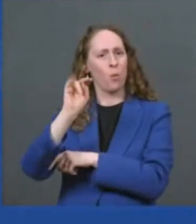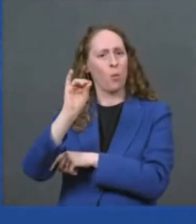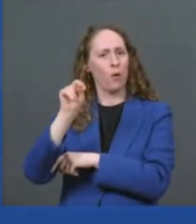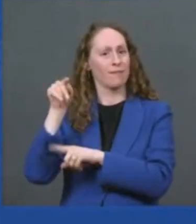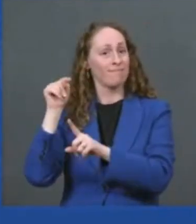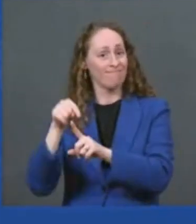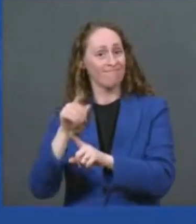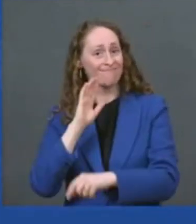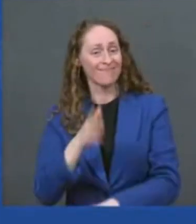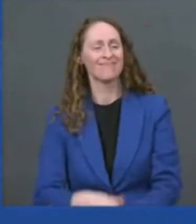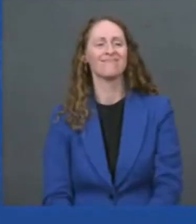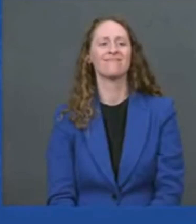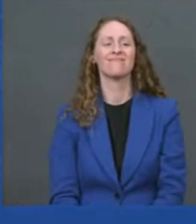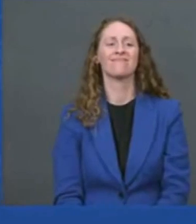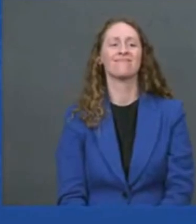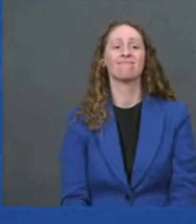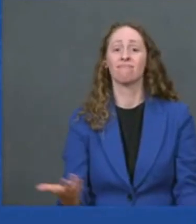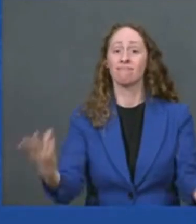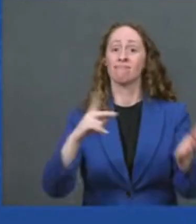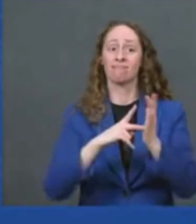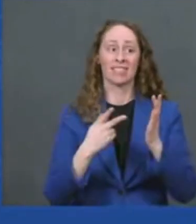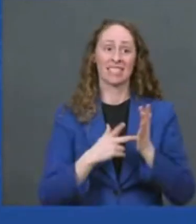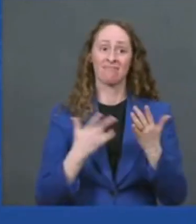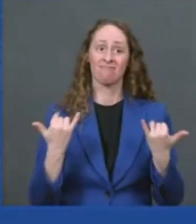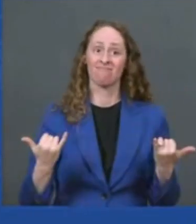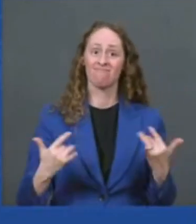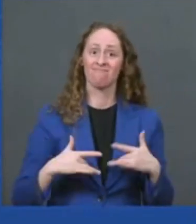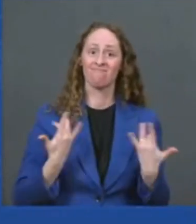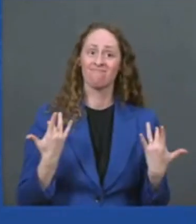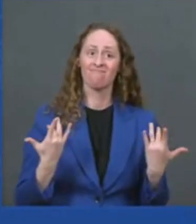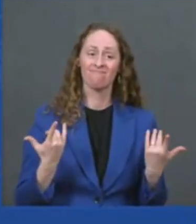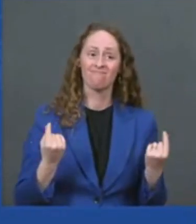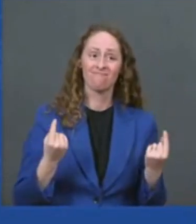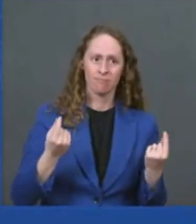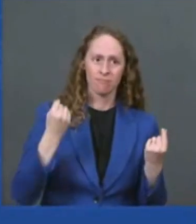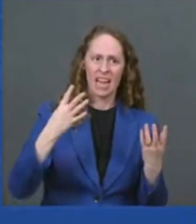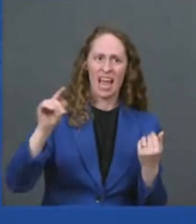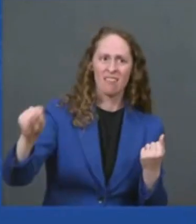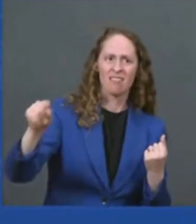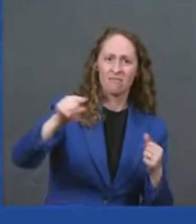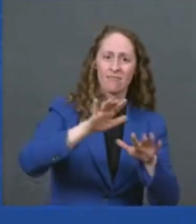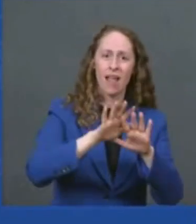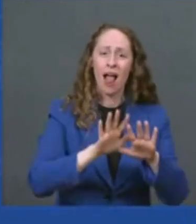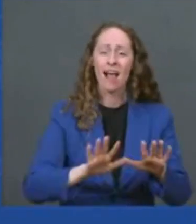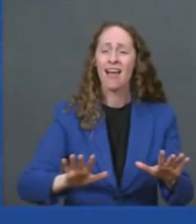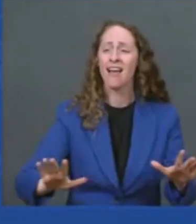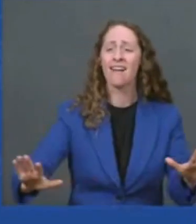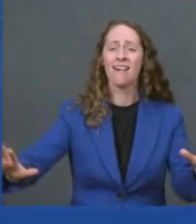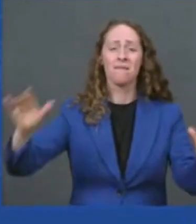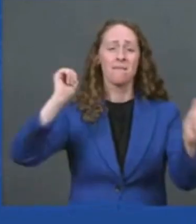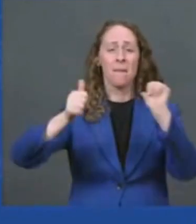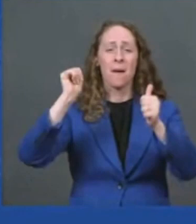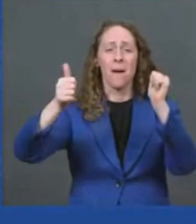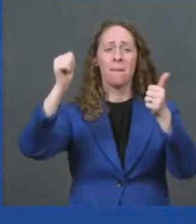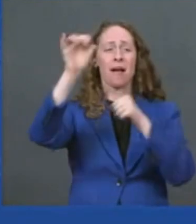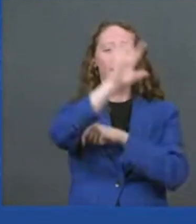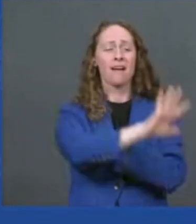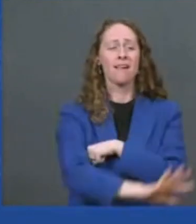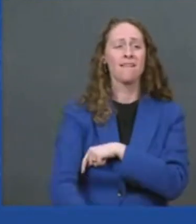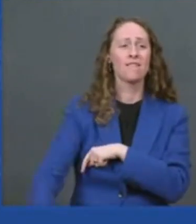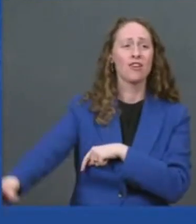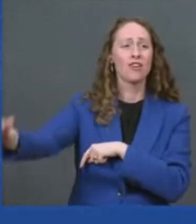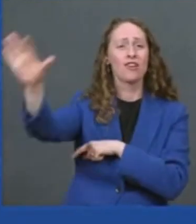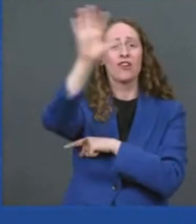of miles in every direction and the and these jobs will multiply in steel mills small parts suppliers